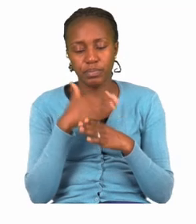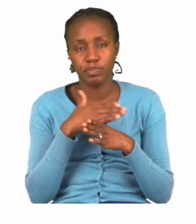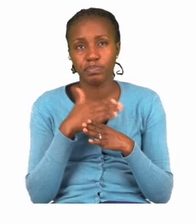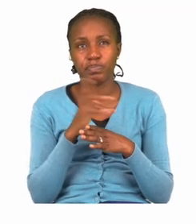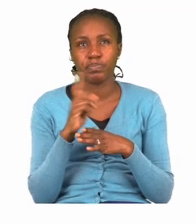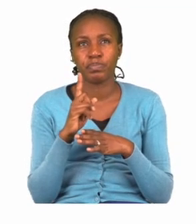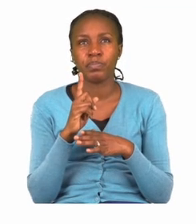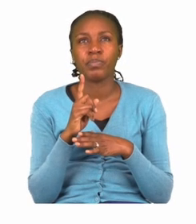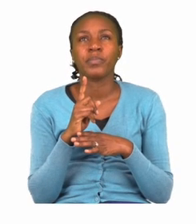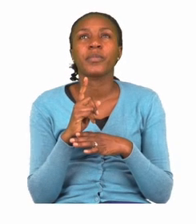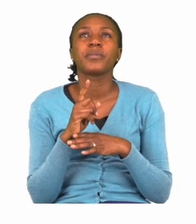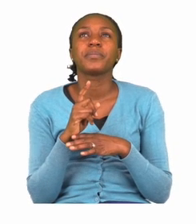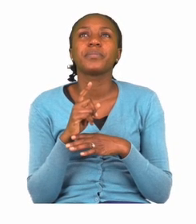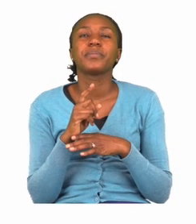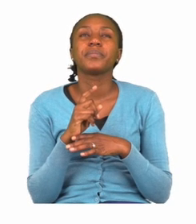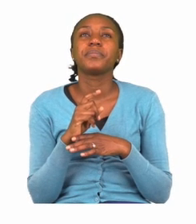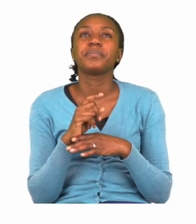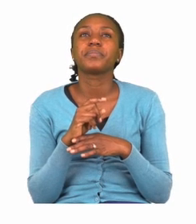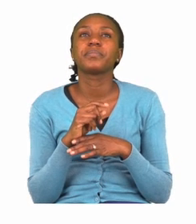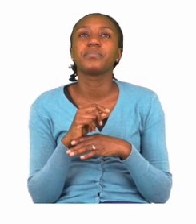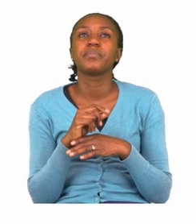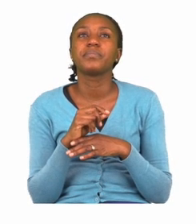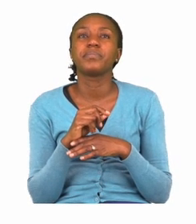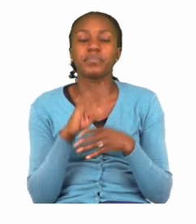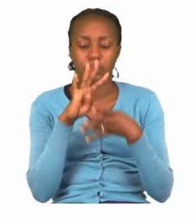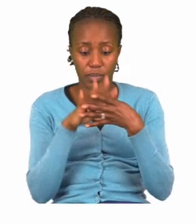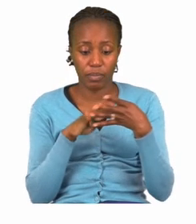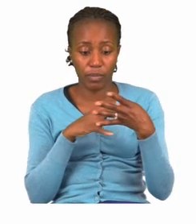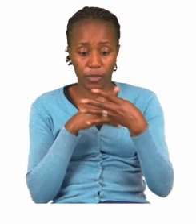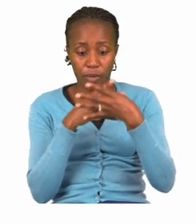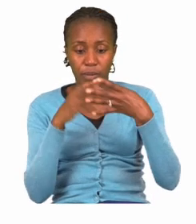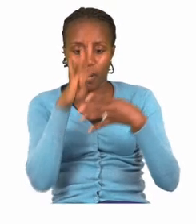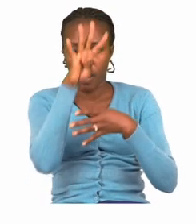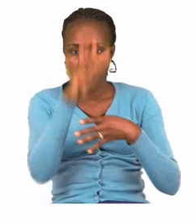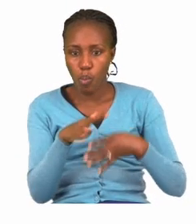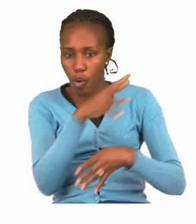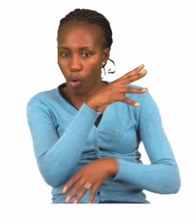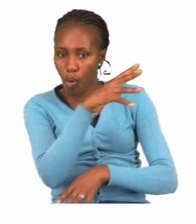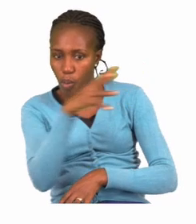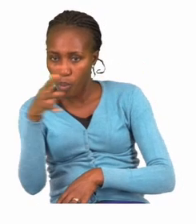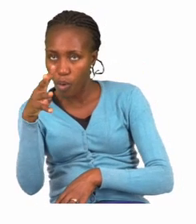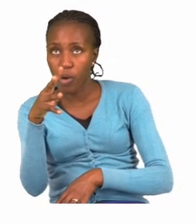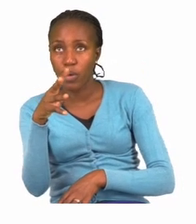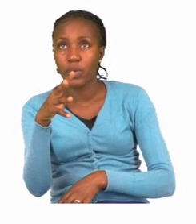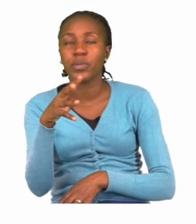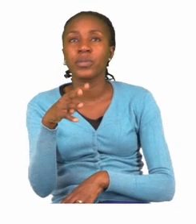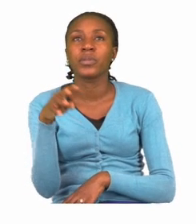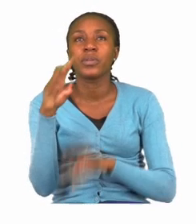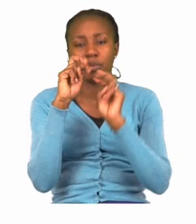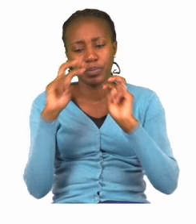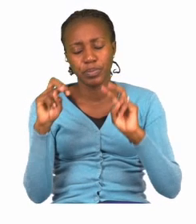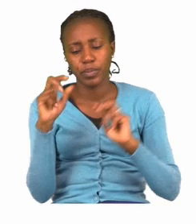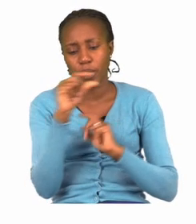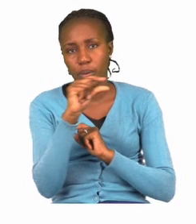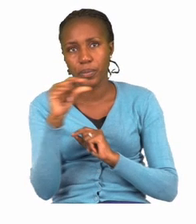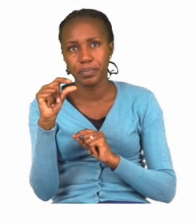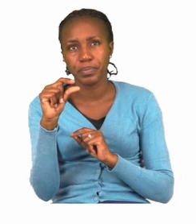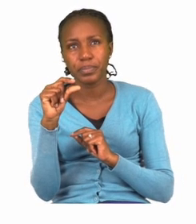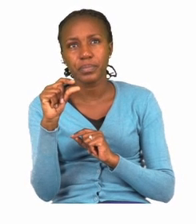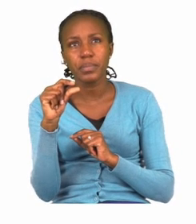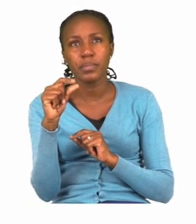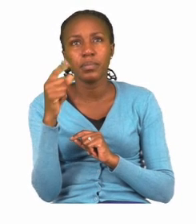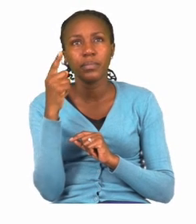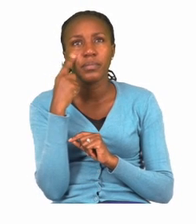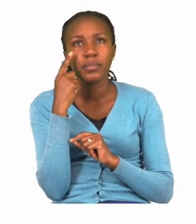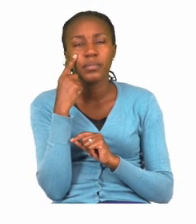Here it says you have to search the vocabulary words. Now there you will see